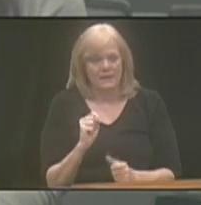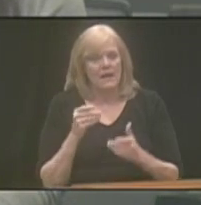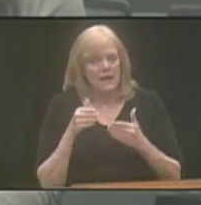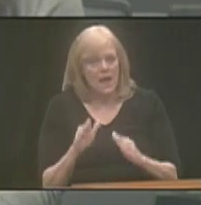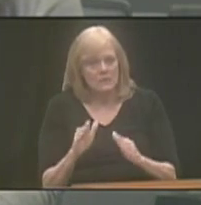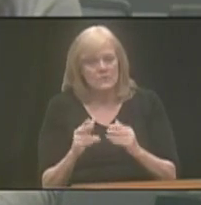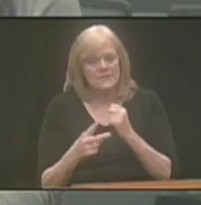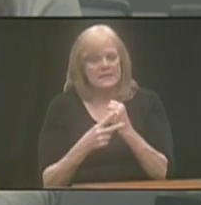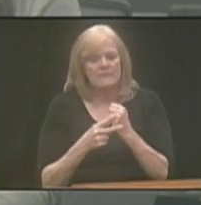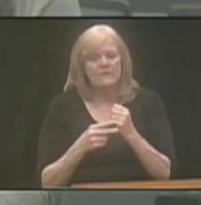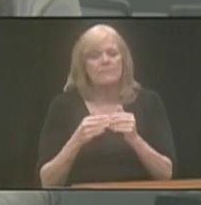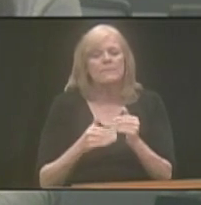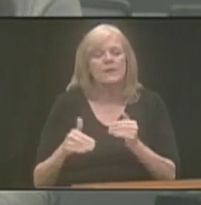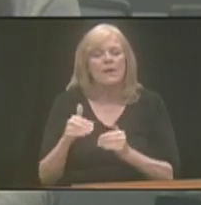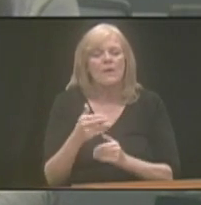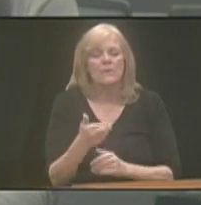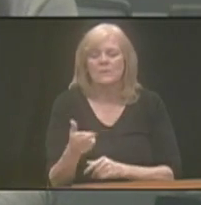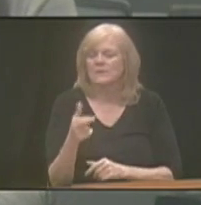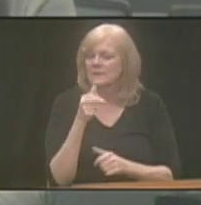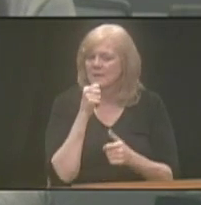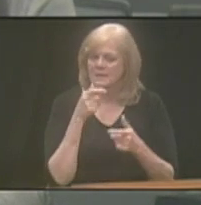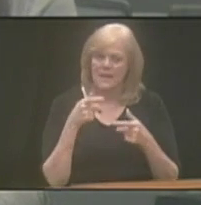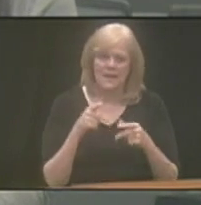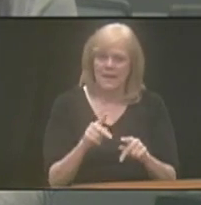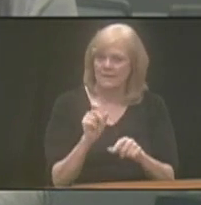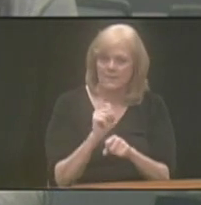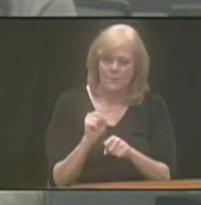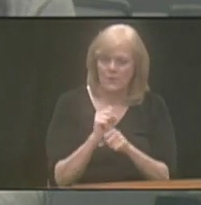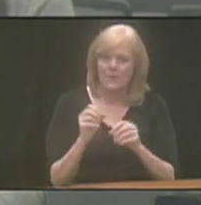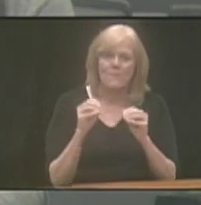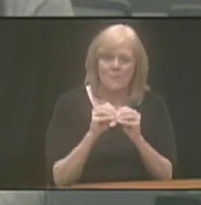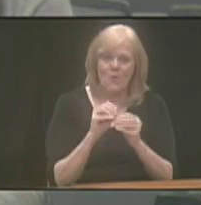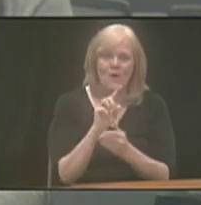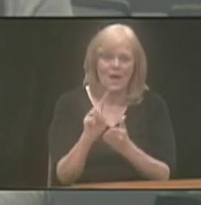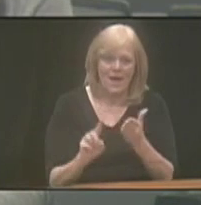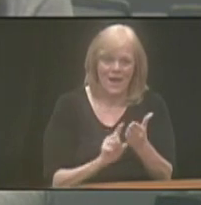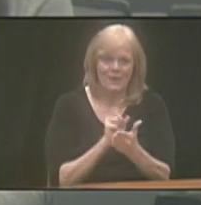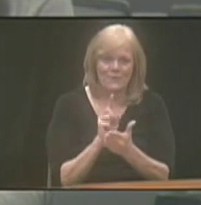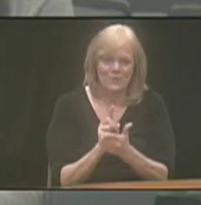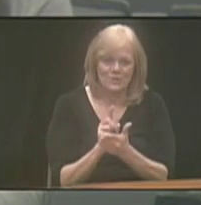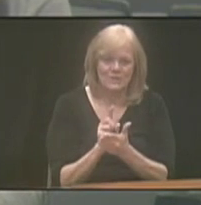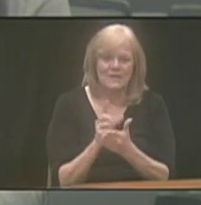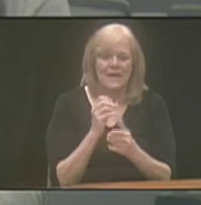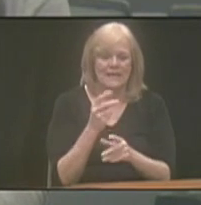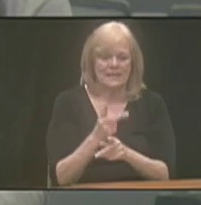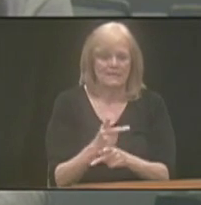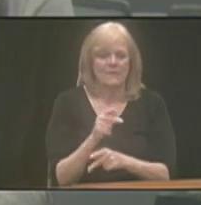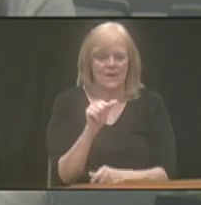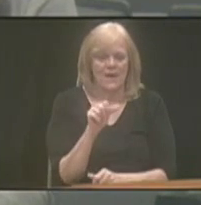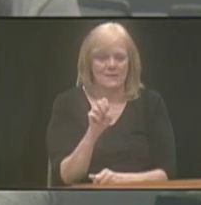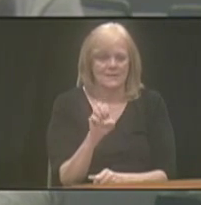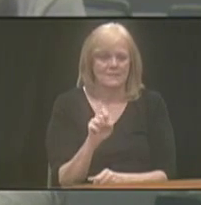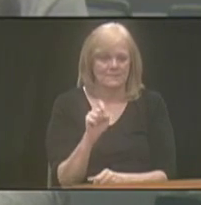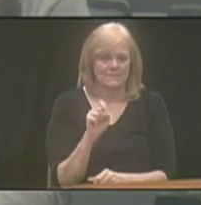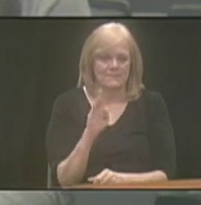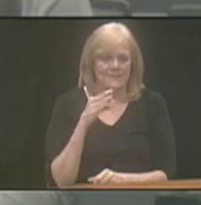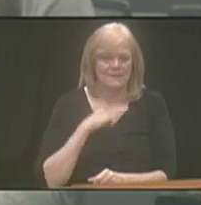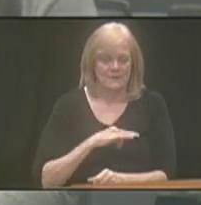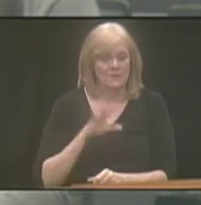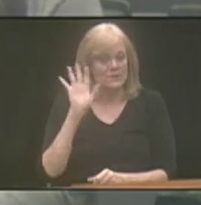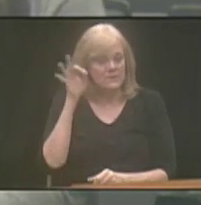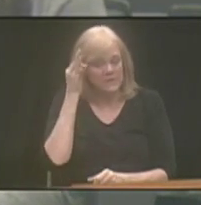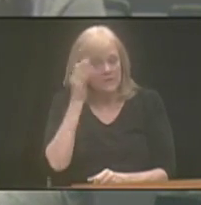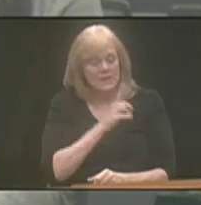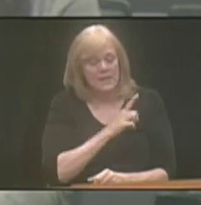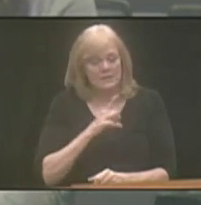save beyond their resource limit, it does not yet let them work more hours and keep their SSI benefit. Now, there is